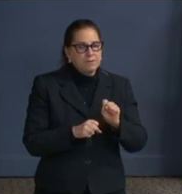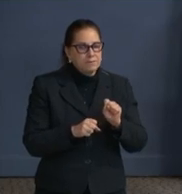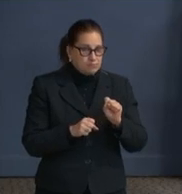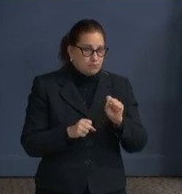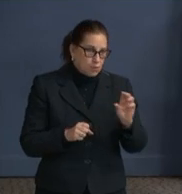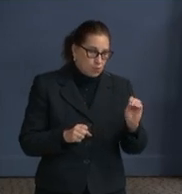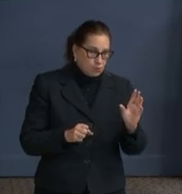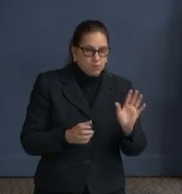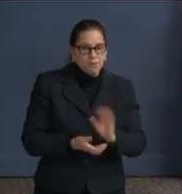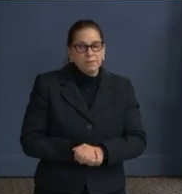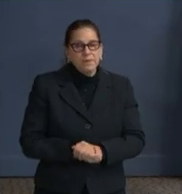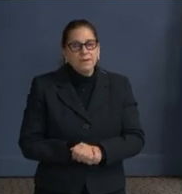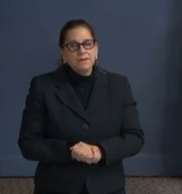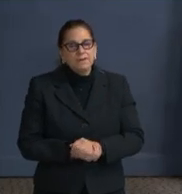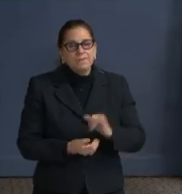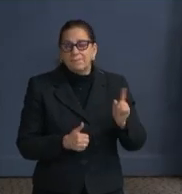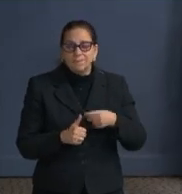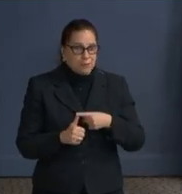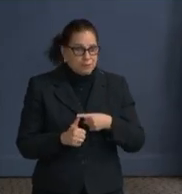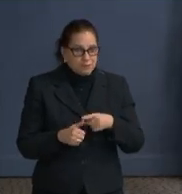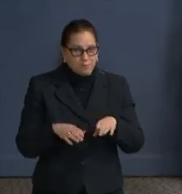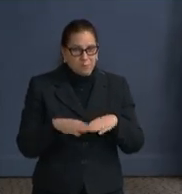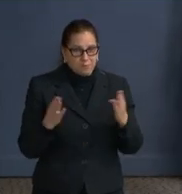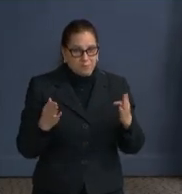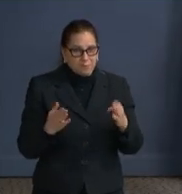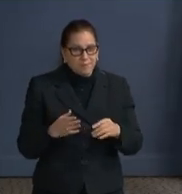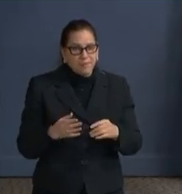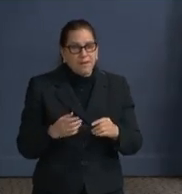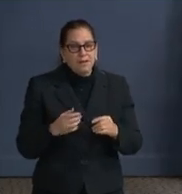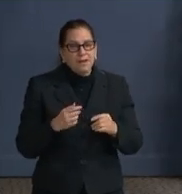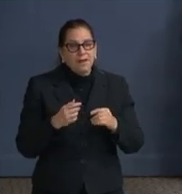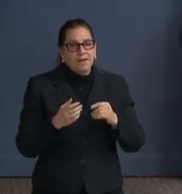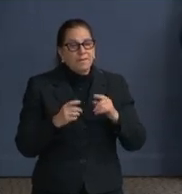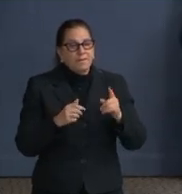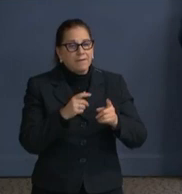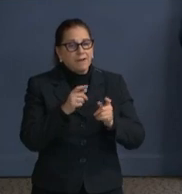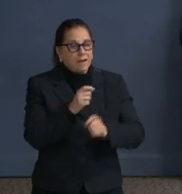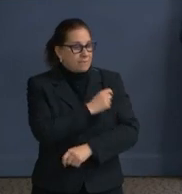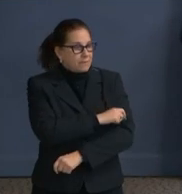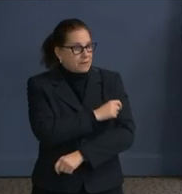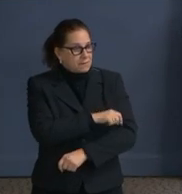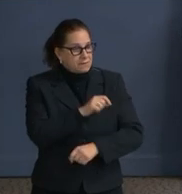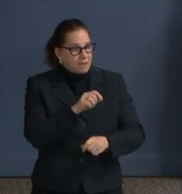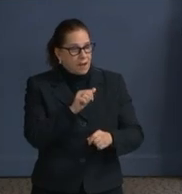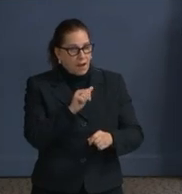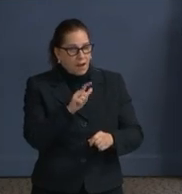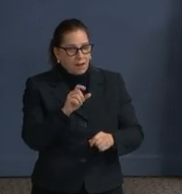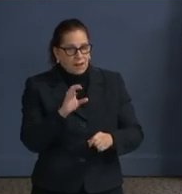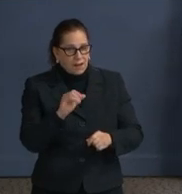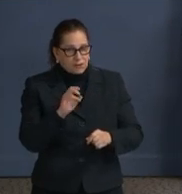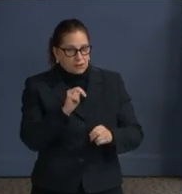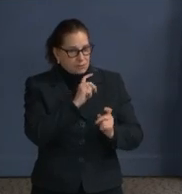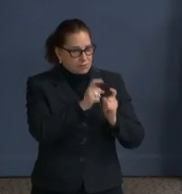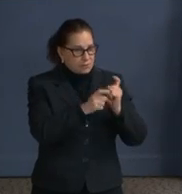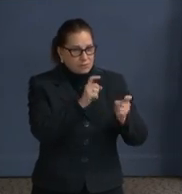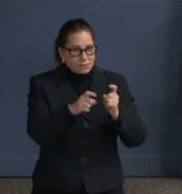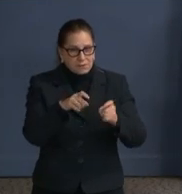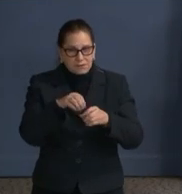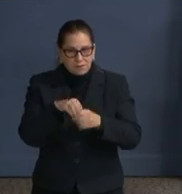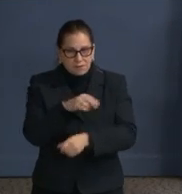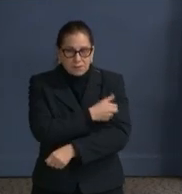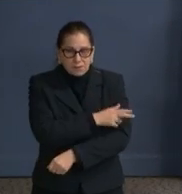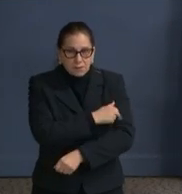address first the vaccine allocation process in terms of sites on a weekly basis. The District of Columbia